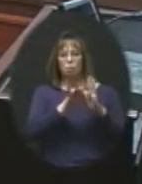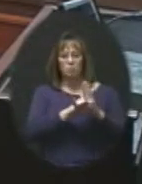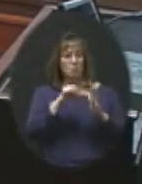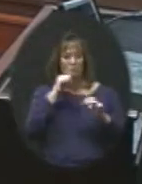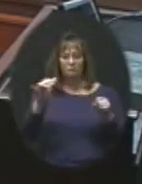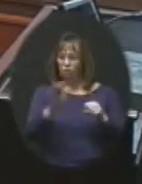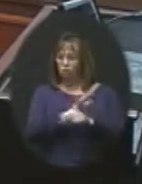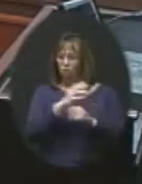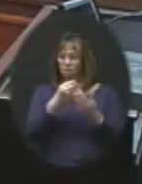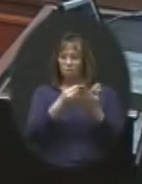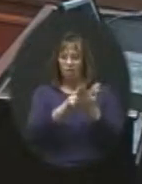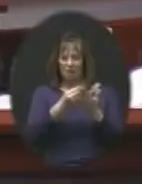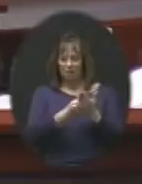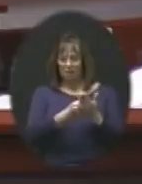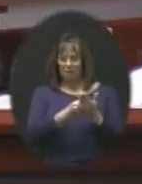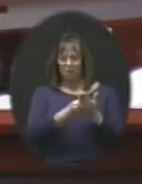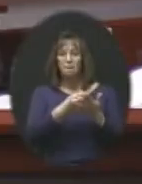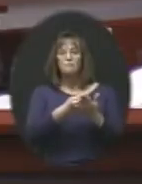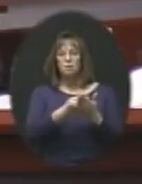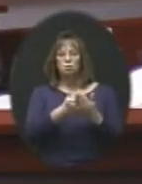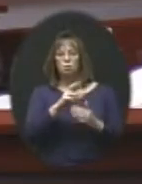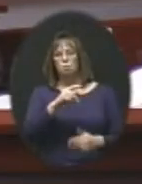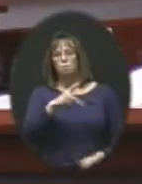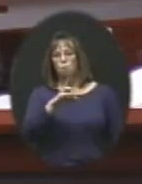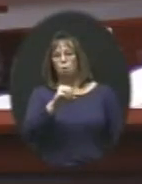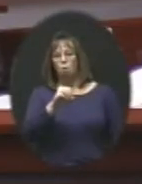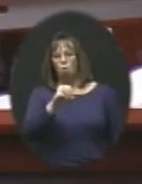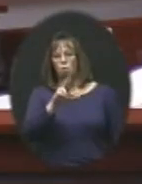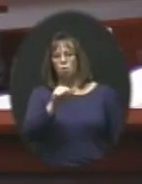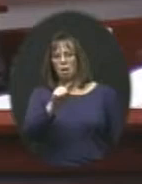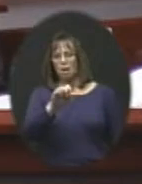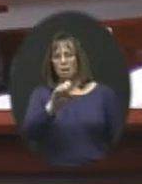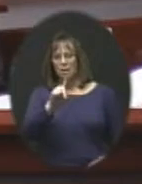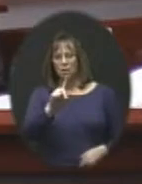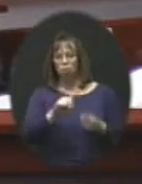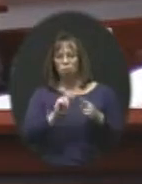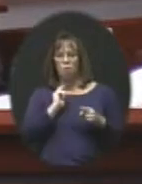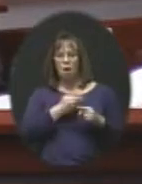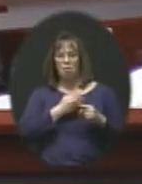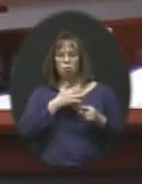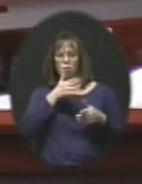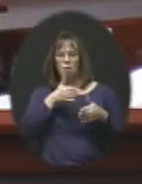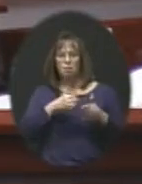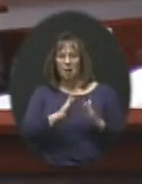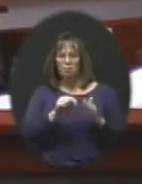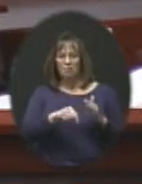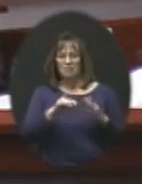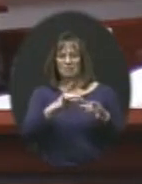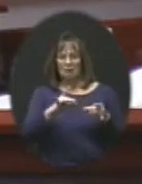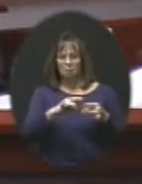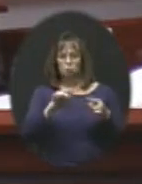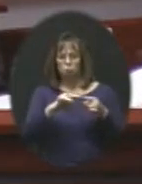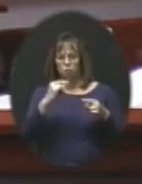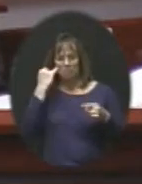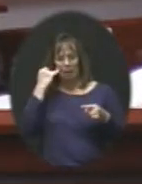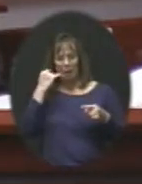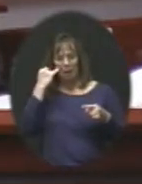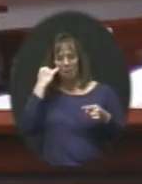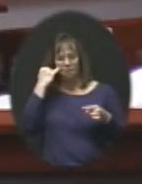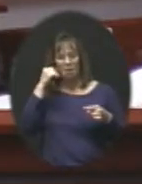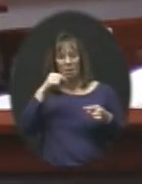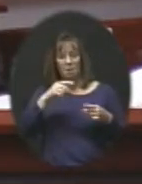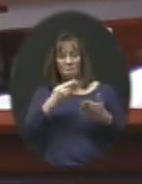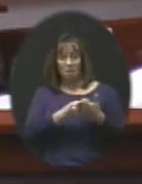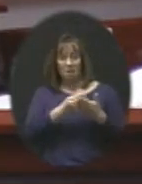funded. Funds are prorated to us. So that would allow this statement to say if funding is not